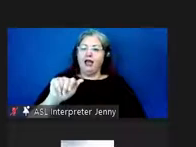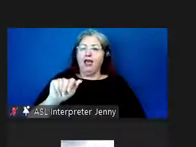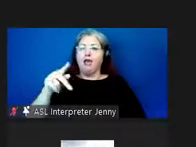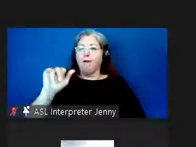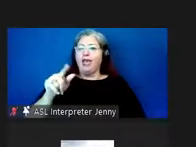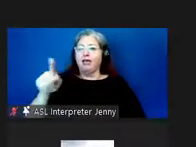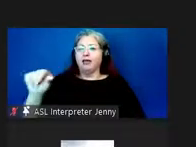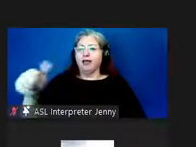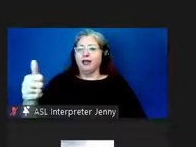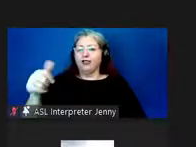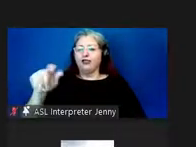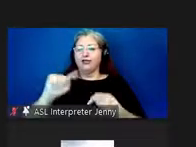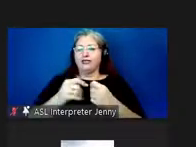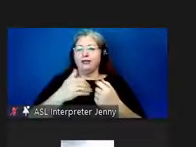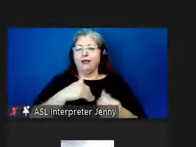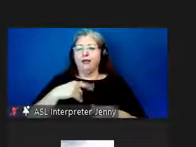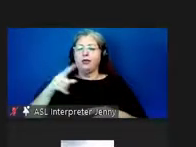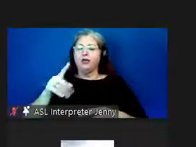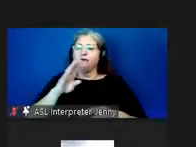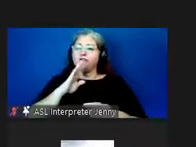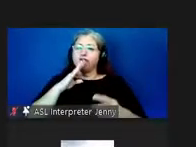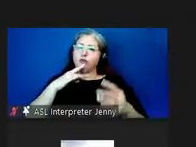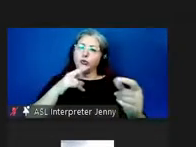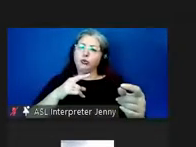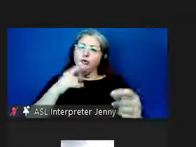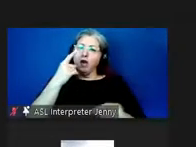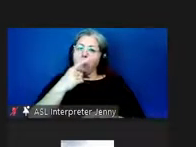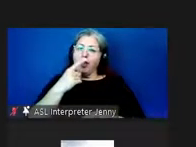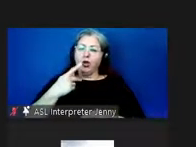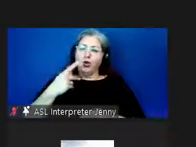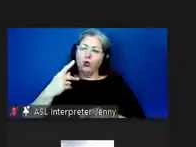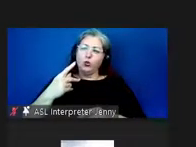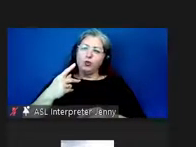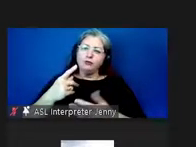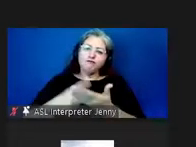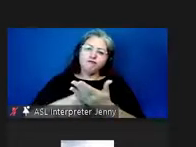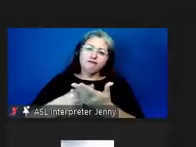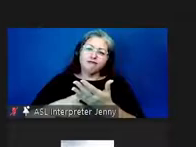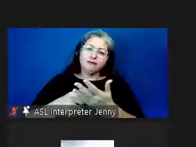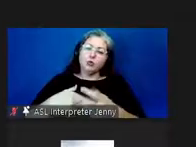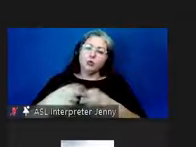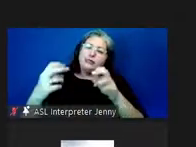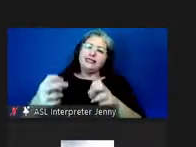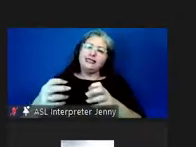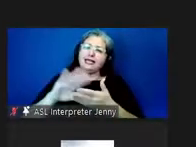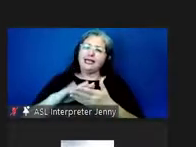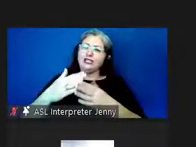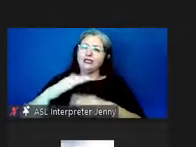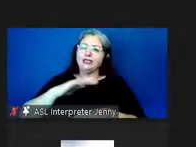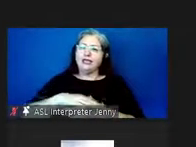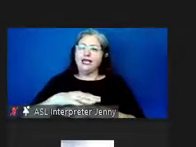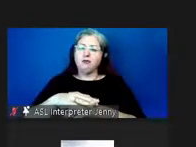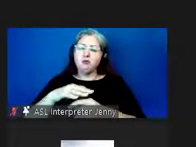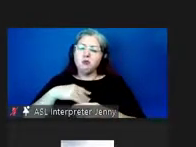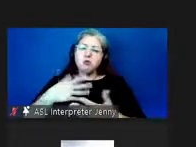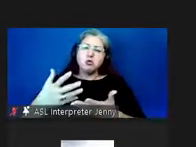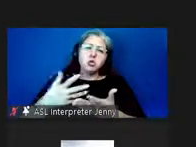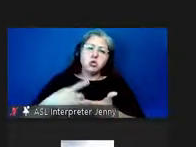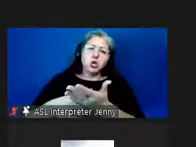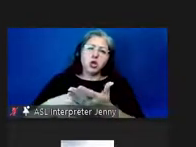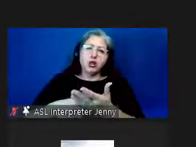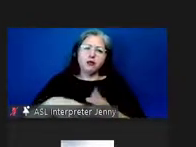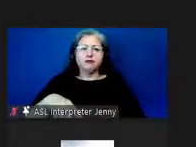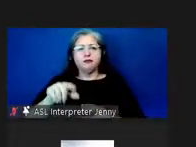member who uh is fluent was fluent in hawaiian and i were sort of sitting at the kitchen table going okay you know